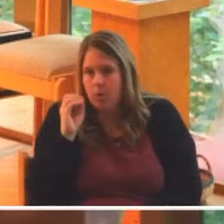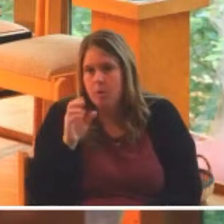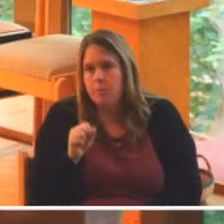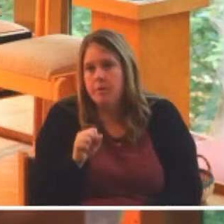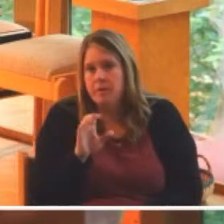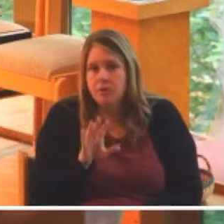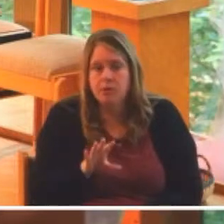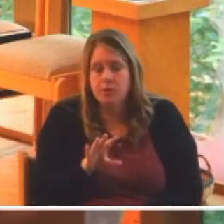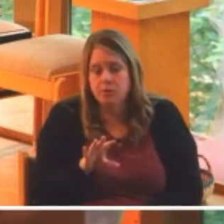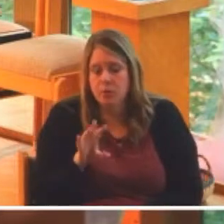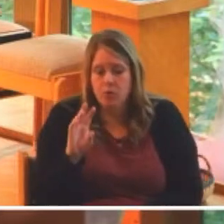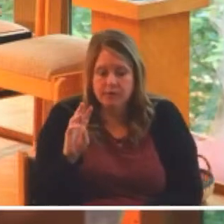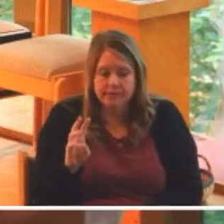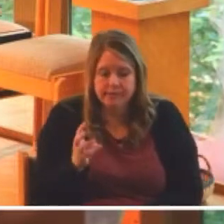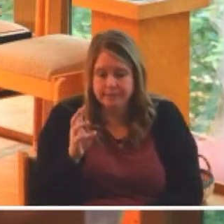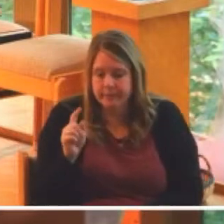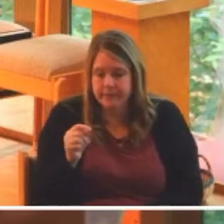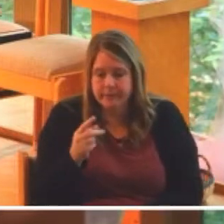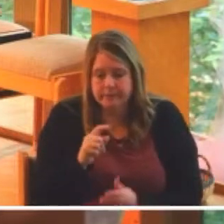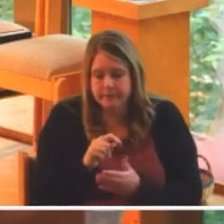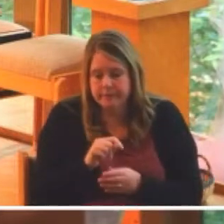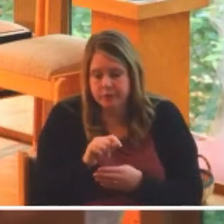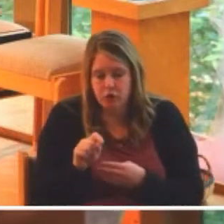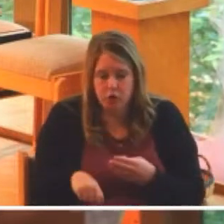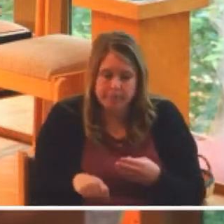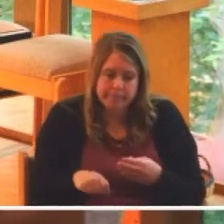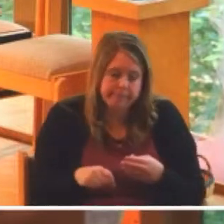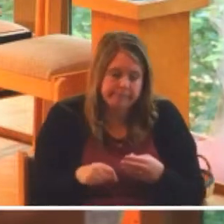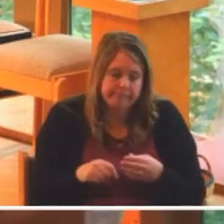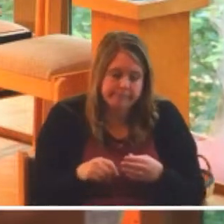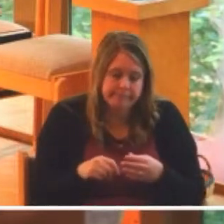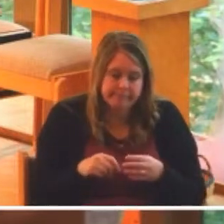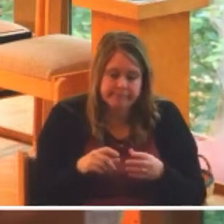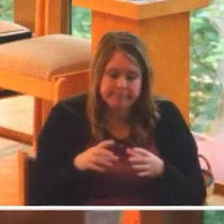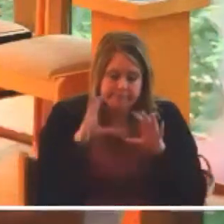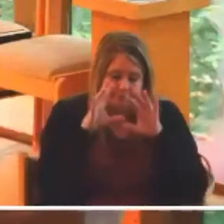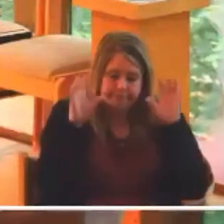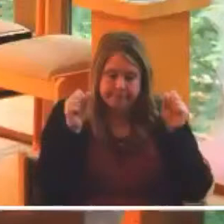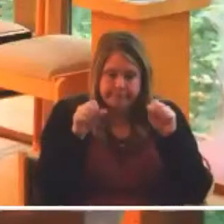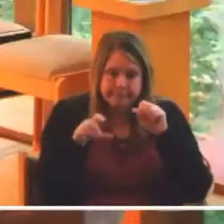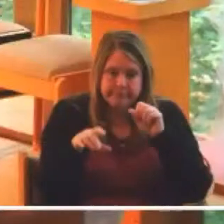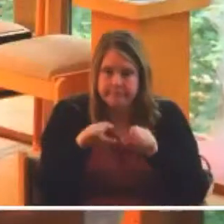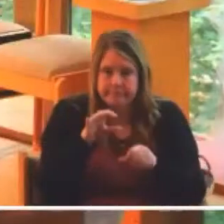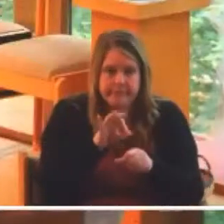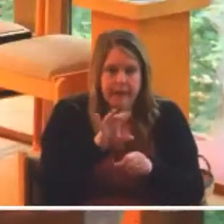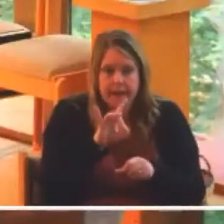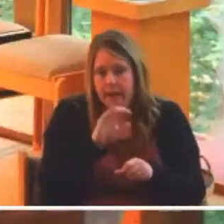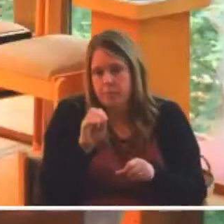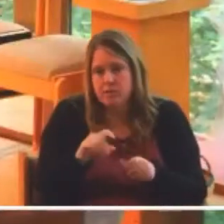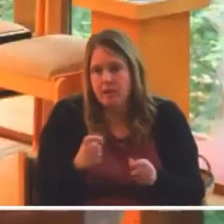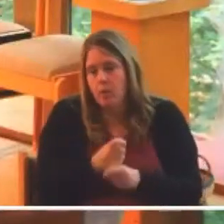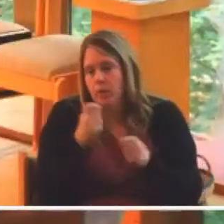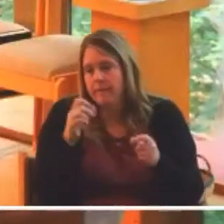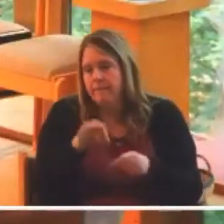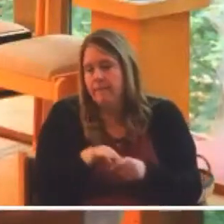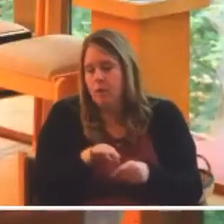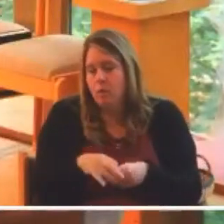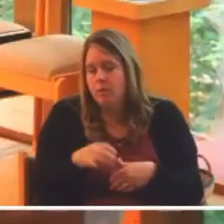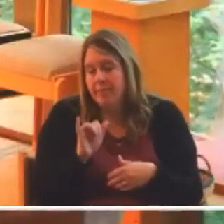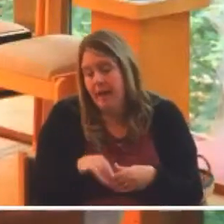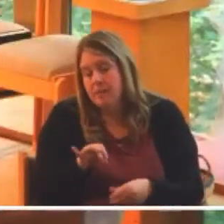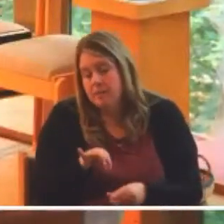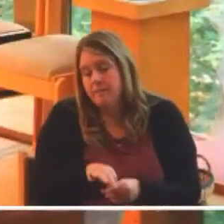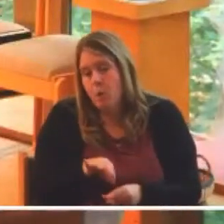president's been re-elected with 98% of the vote. And the leader of the opposition is going to prison for election irregularities. That is